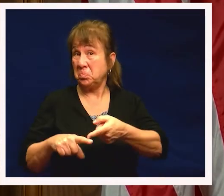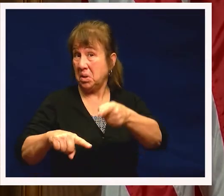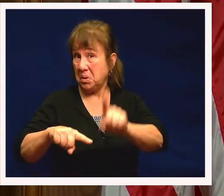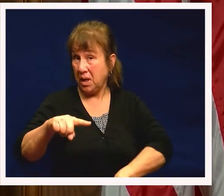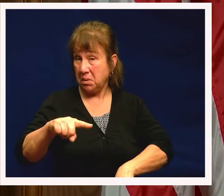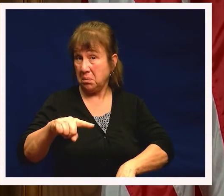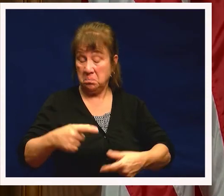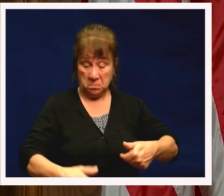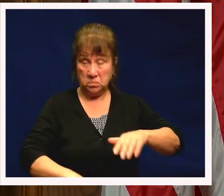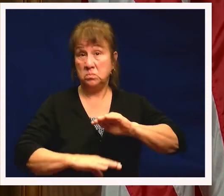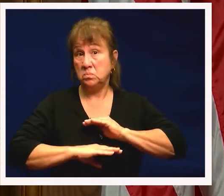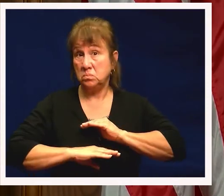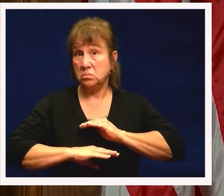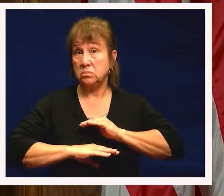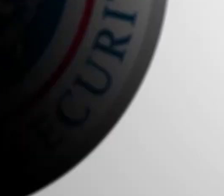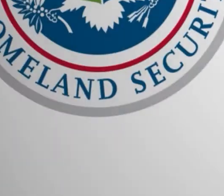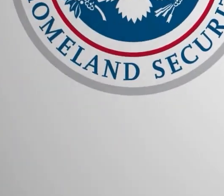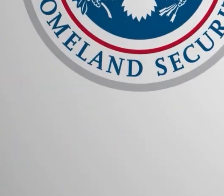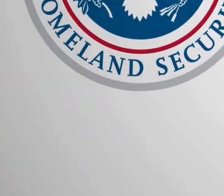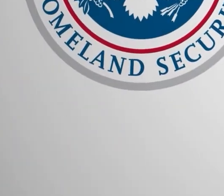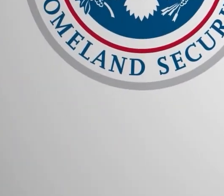not qualify. They may not meet the requirements.